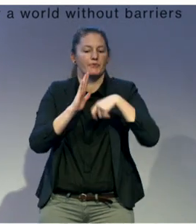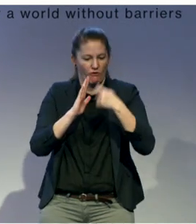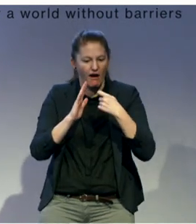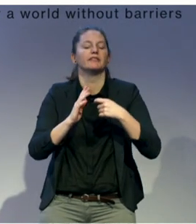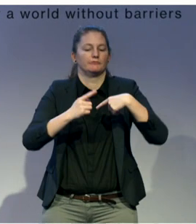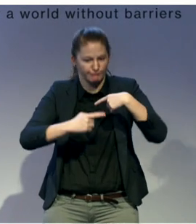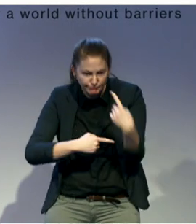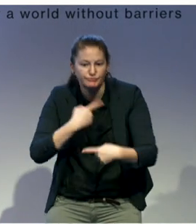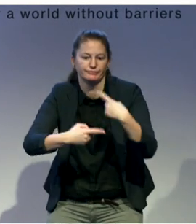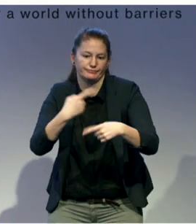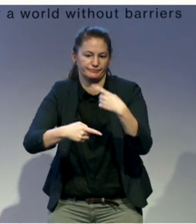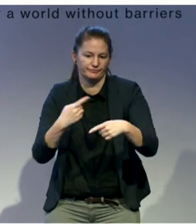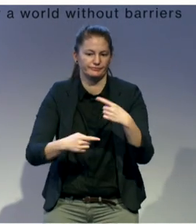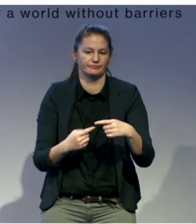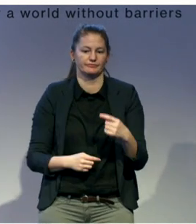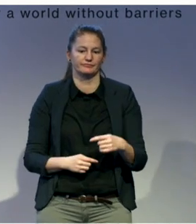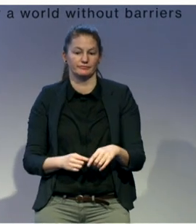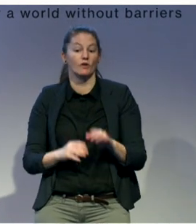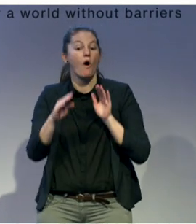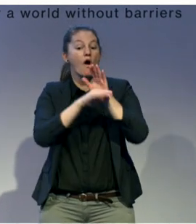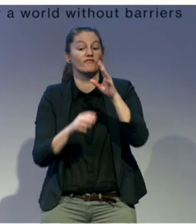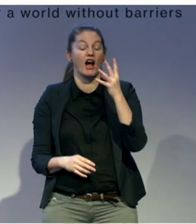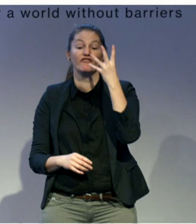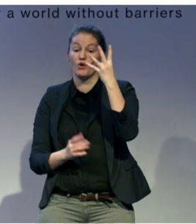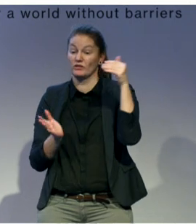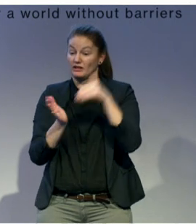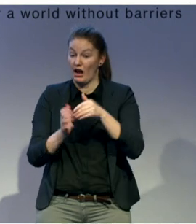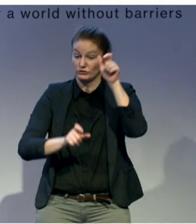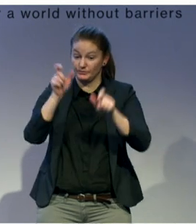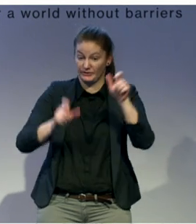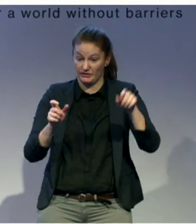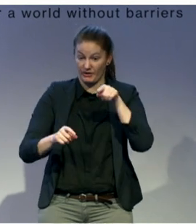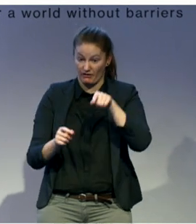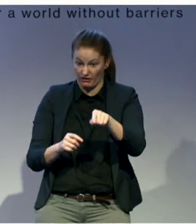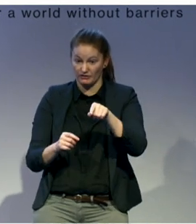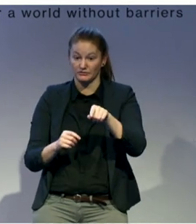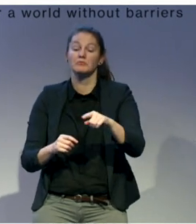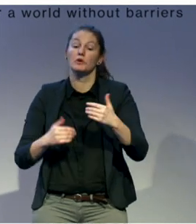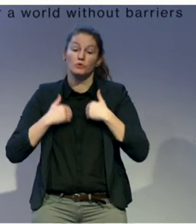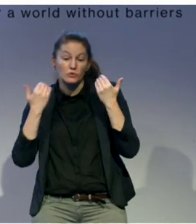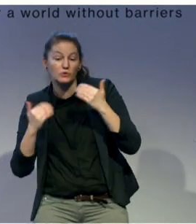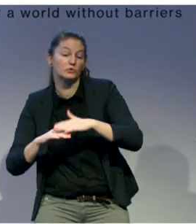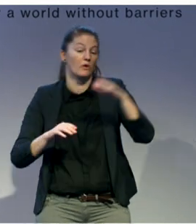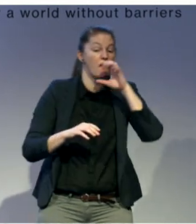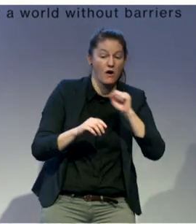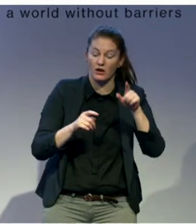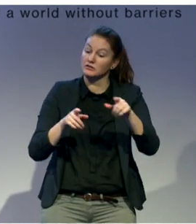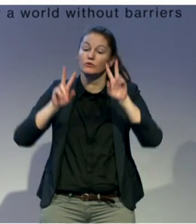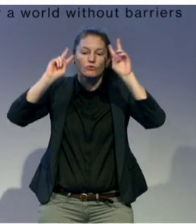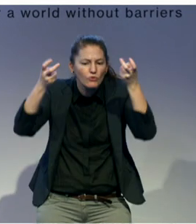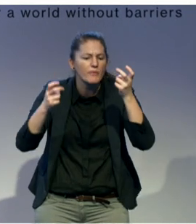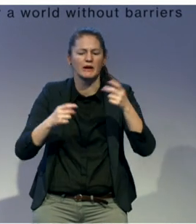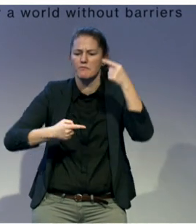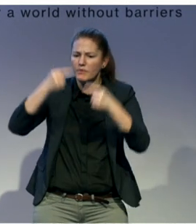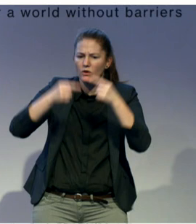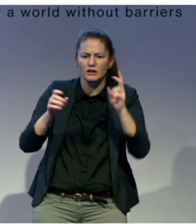4,000 people, aged 18 and over, about disability and political participation. We did a